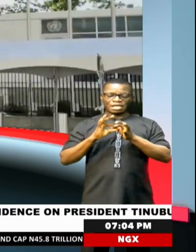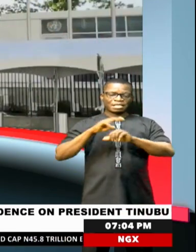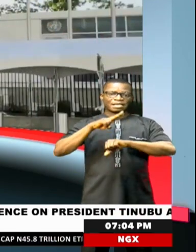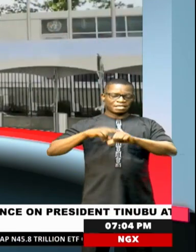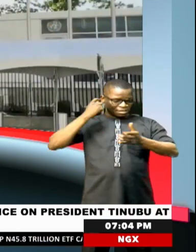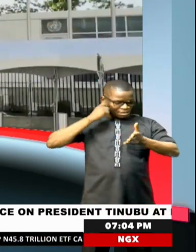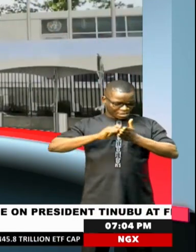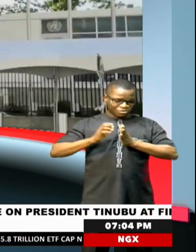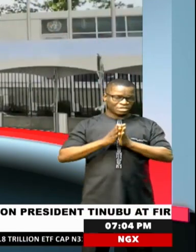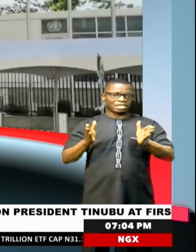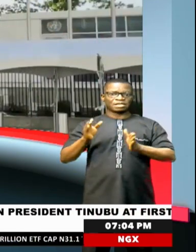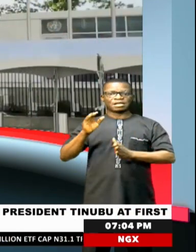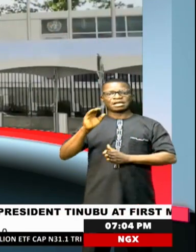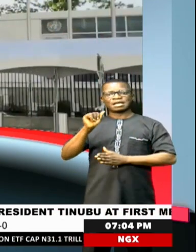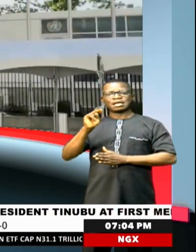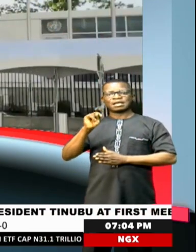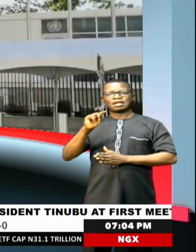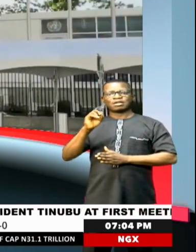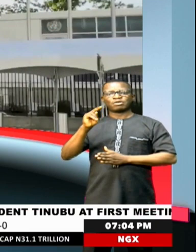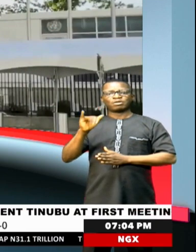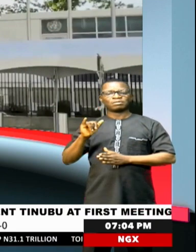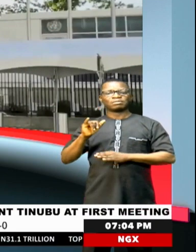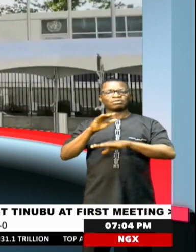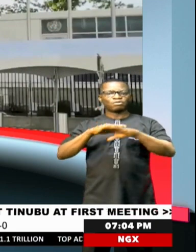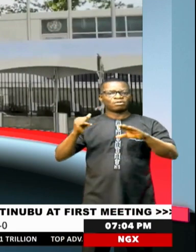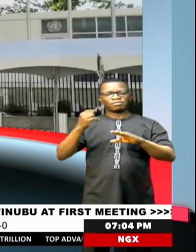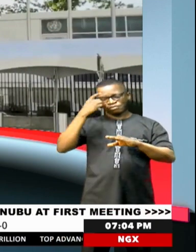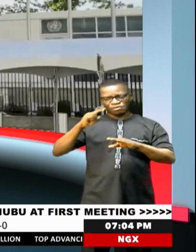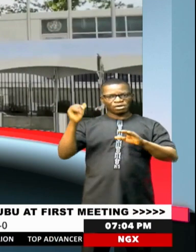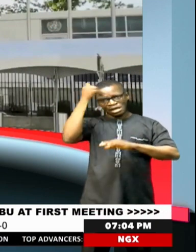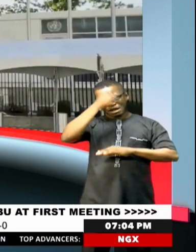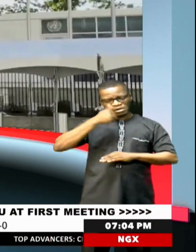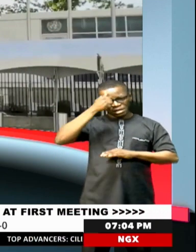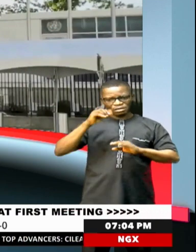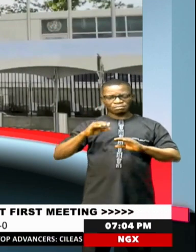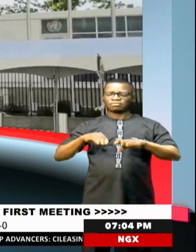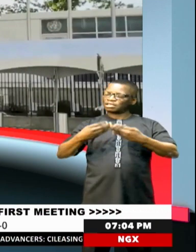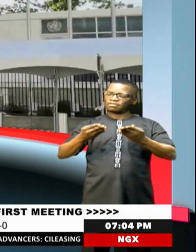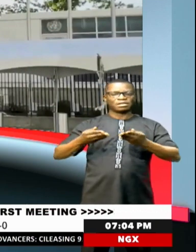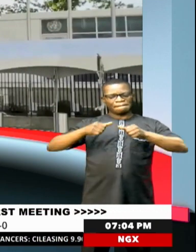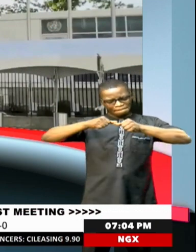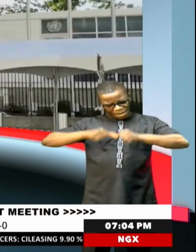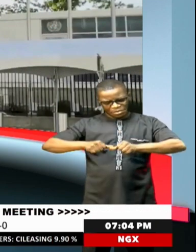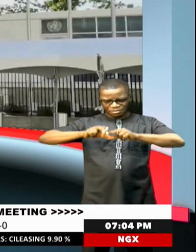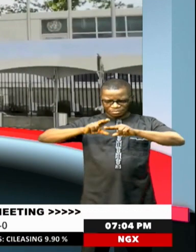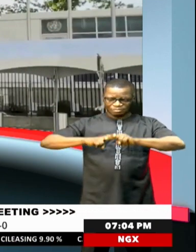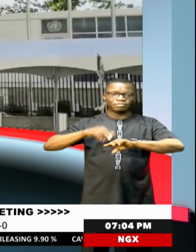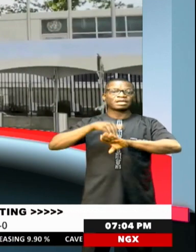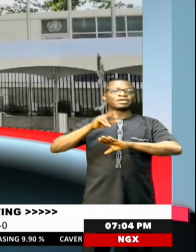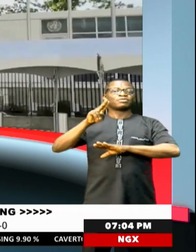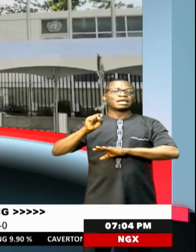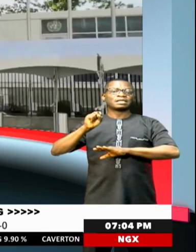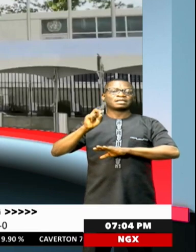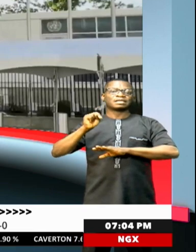Secretary-General Antonio Guterres has called for Africa to be given a permanent seat on the UN Security Council as part of